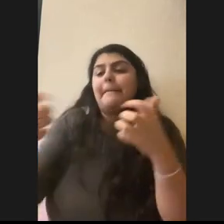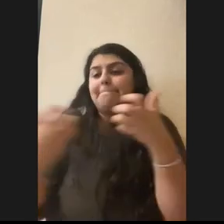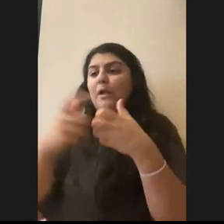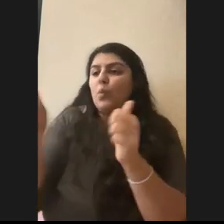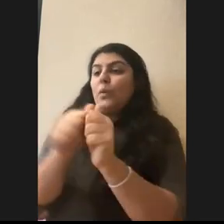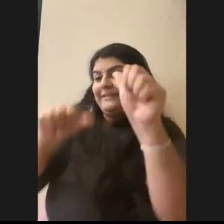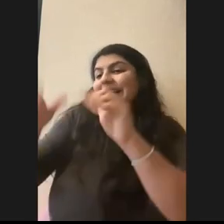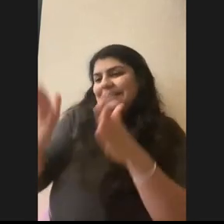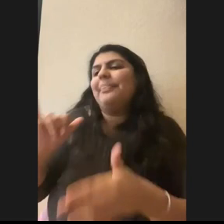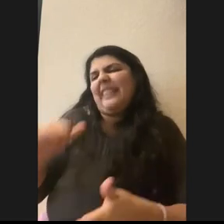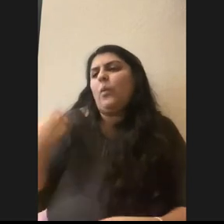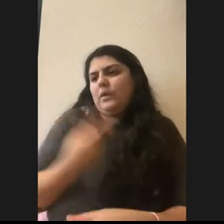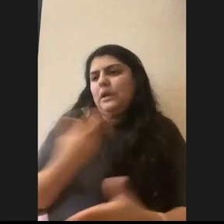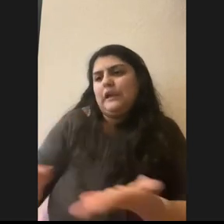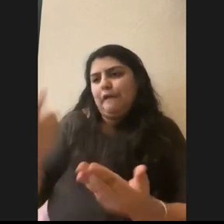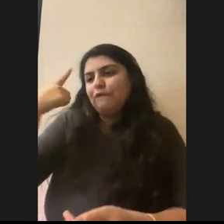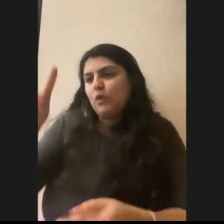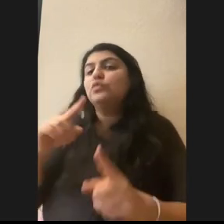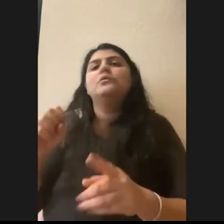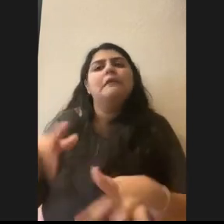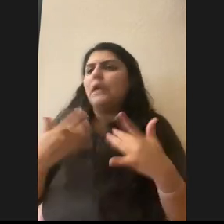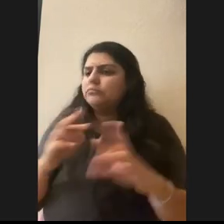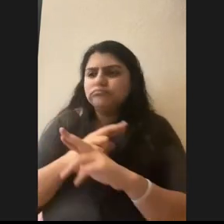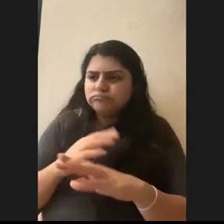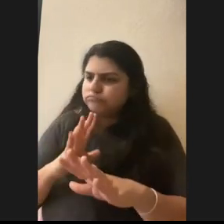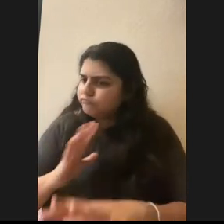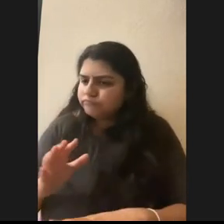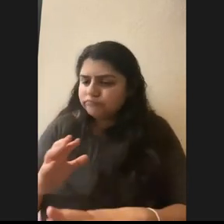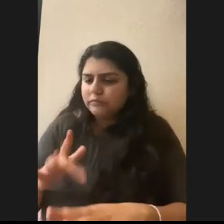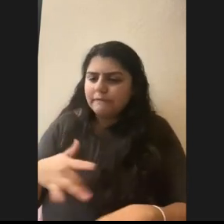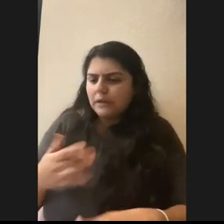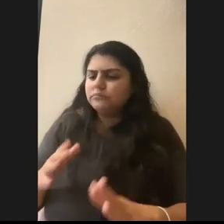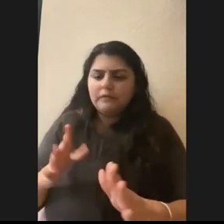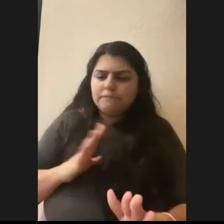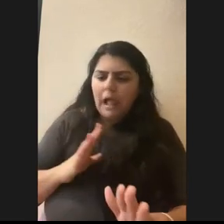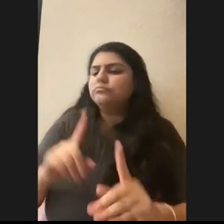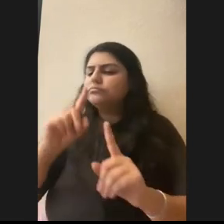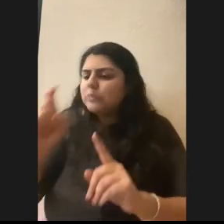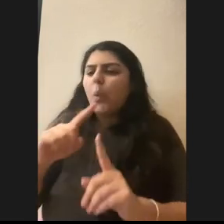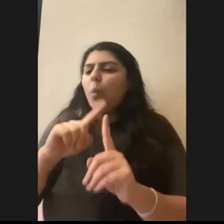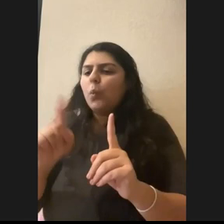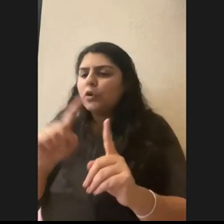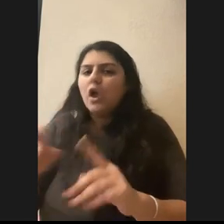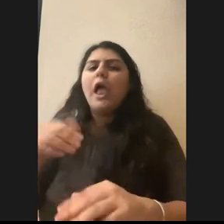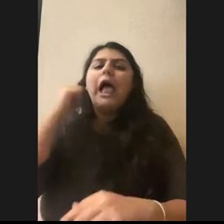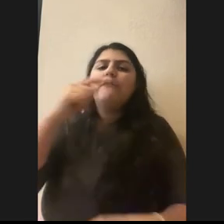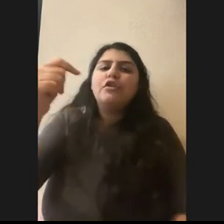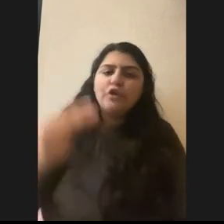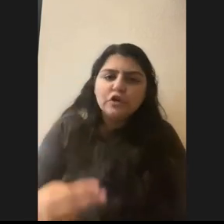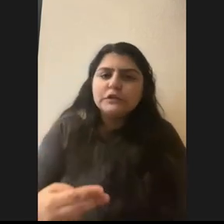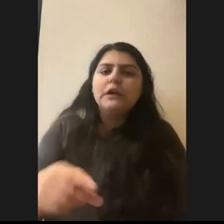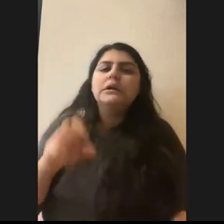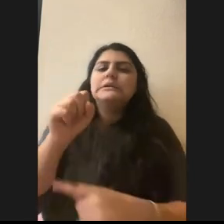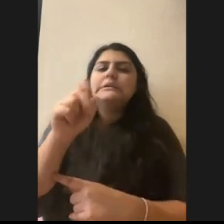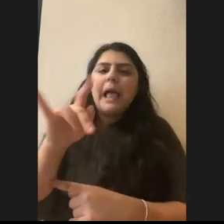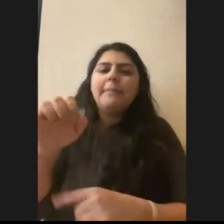here for. So feel free to sign up for a session. Um, we match every single Thursday, uh, at skypescientist.com click, uh,